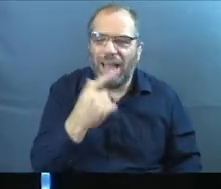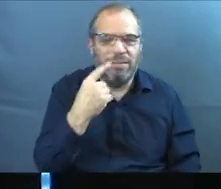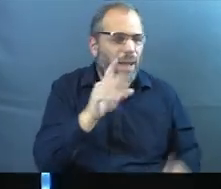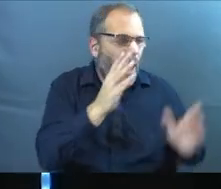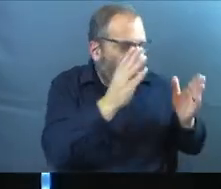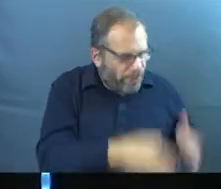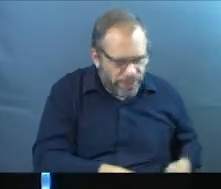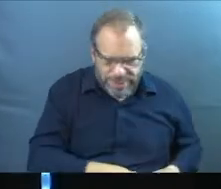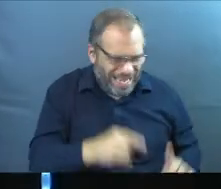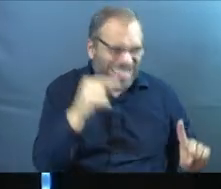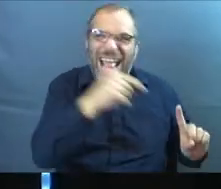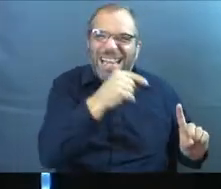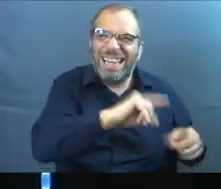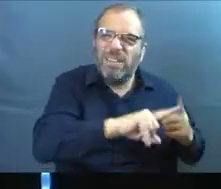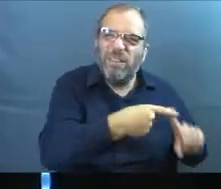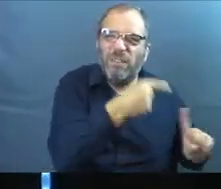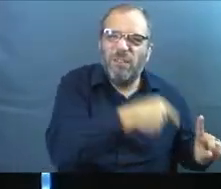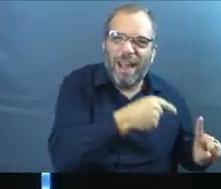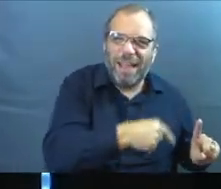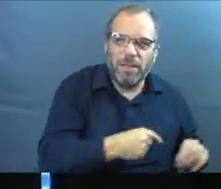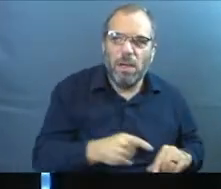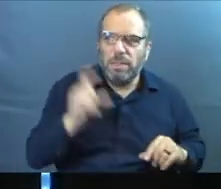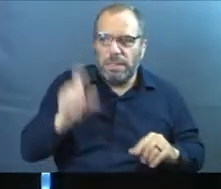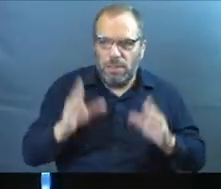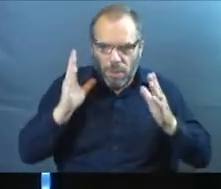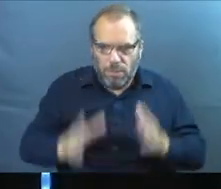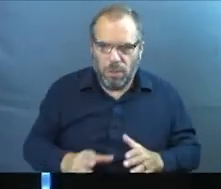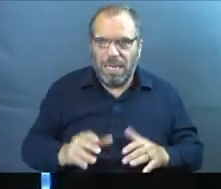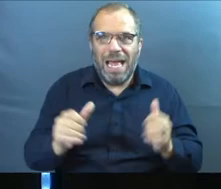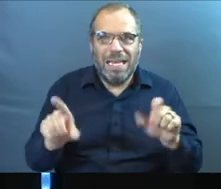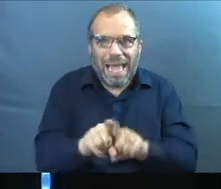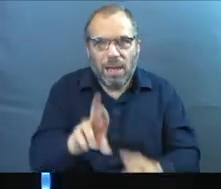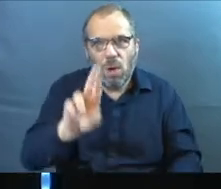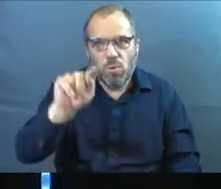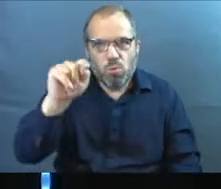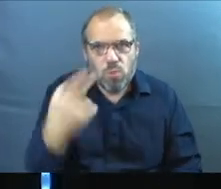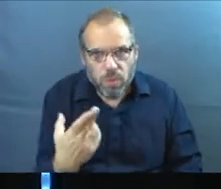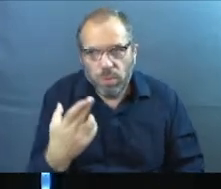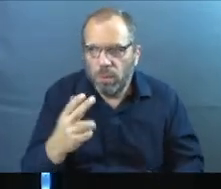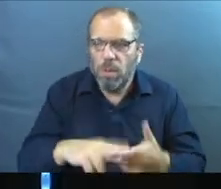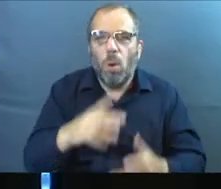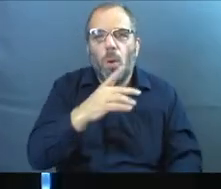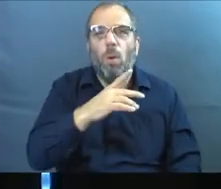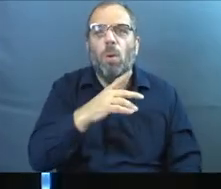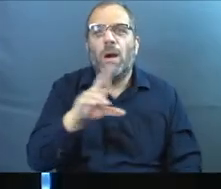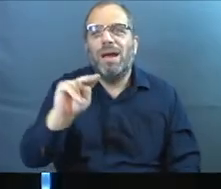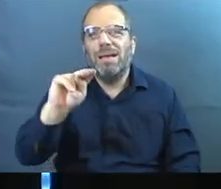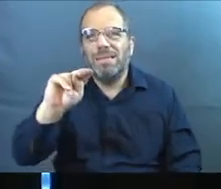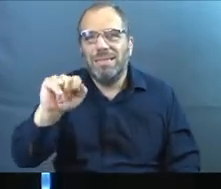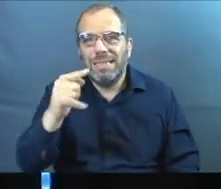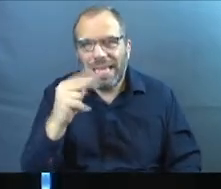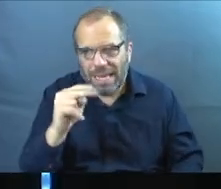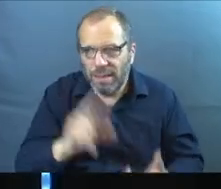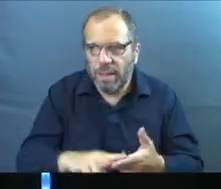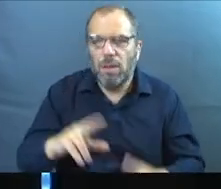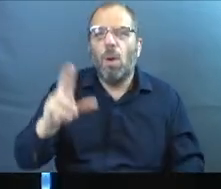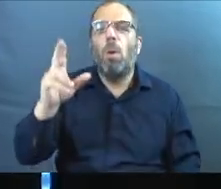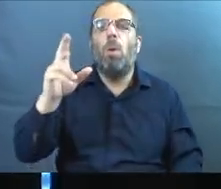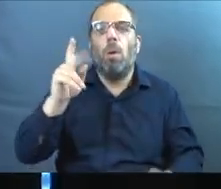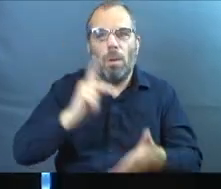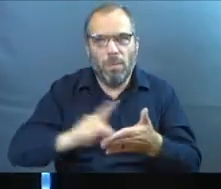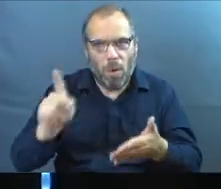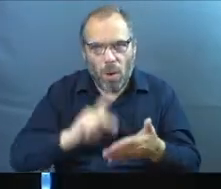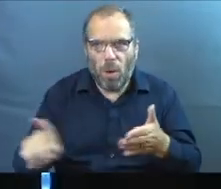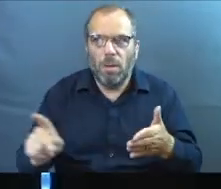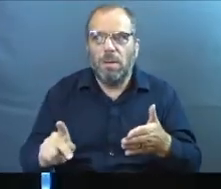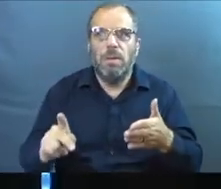faces. We don't just need people filling the crowd. We don't just need people who don't always show up. We need people who are going to be there, who want to encourage us, hold us accountable. All